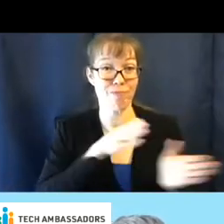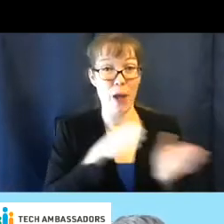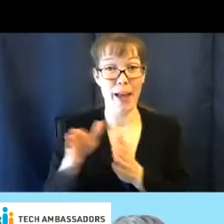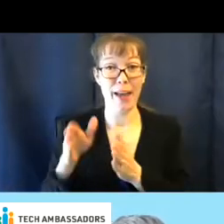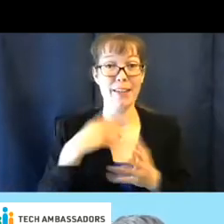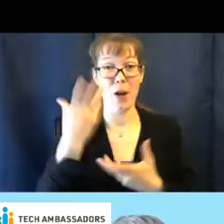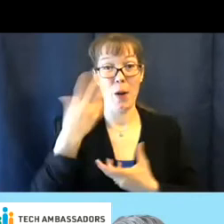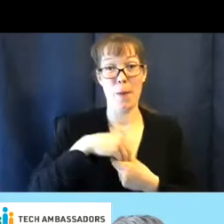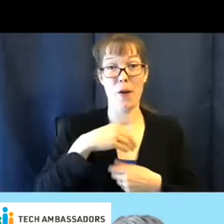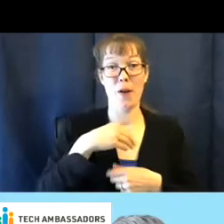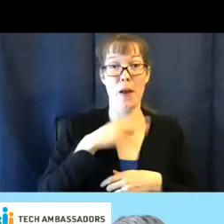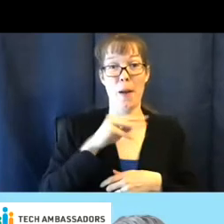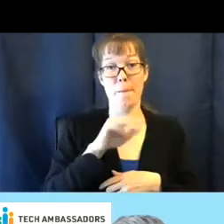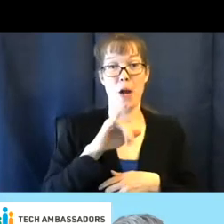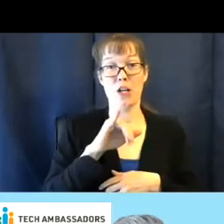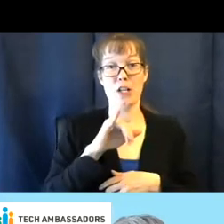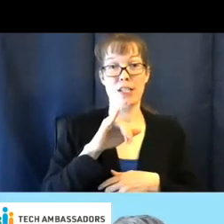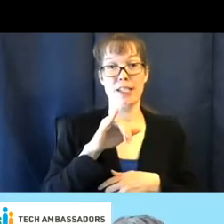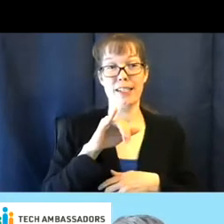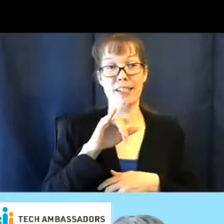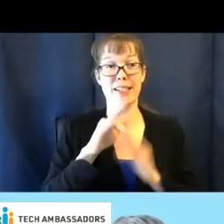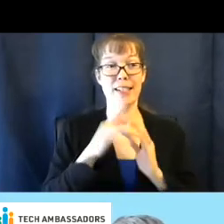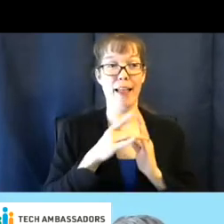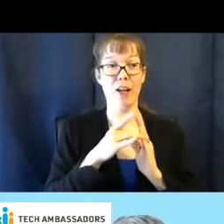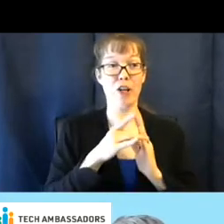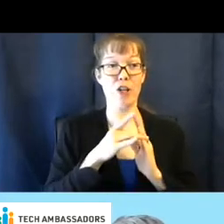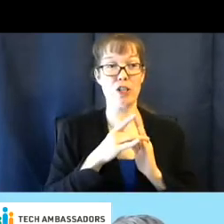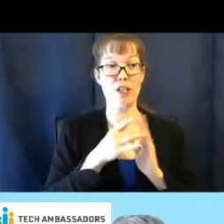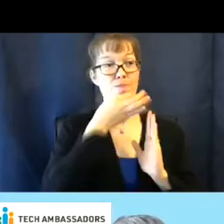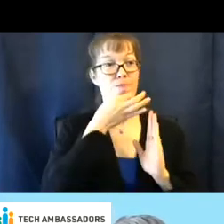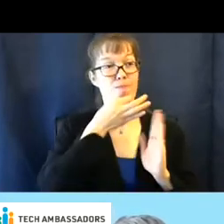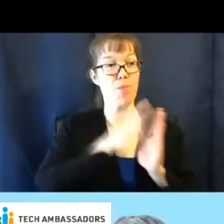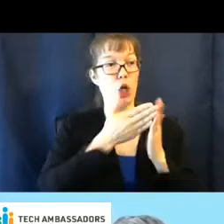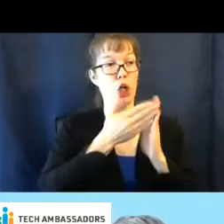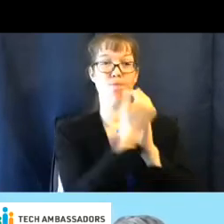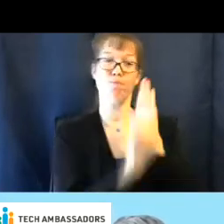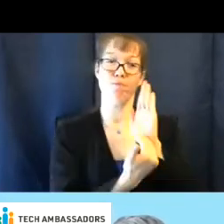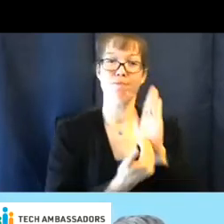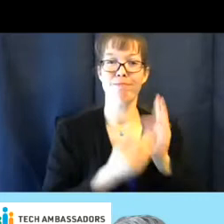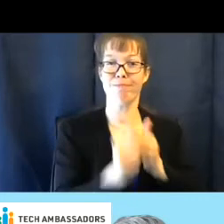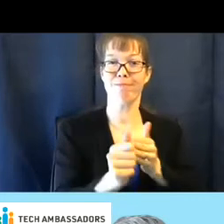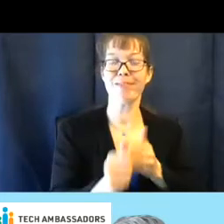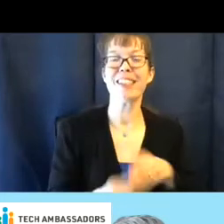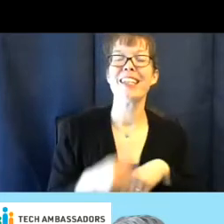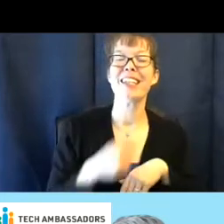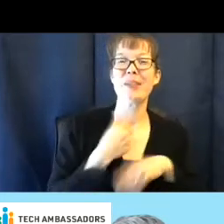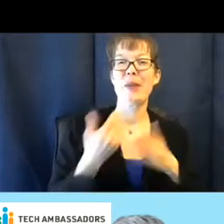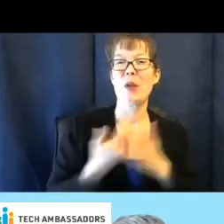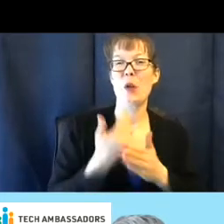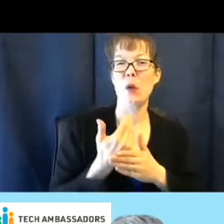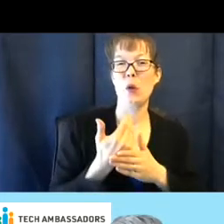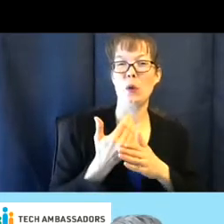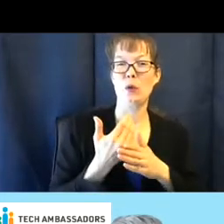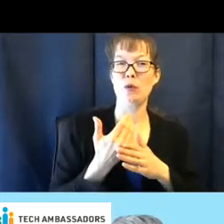Marcy's Technology Cookbook. It's been a new chapter for me and I hope